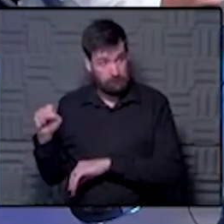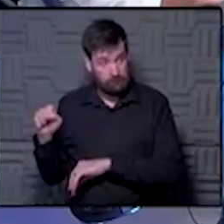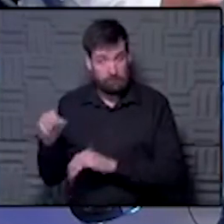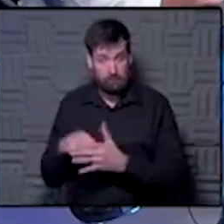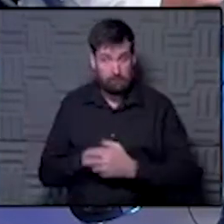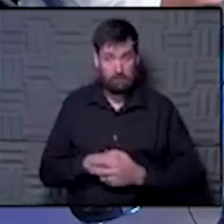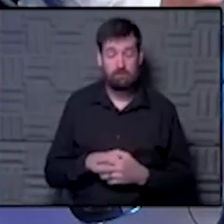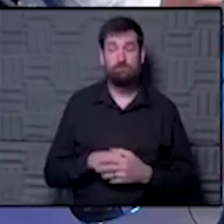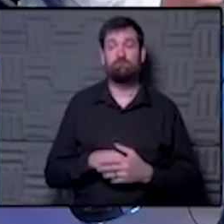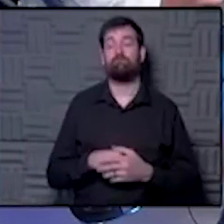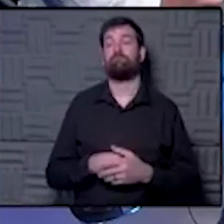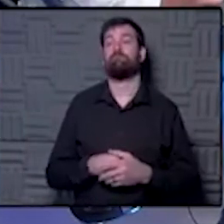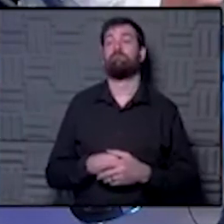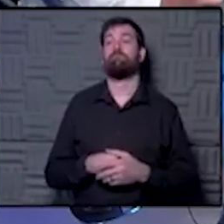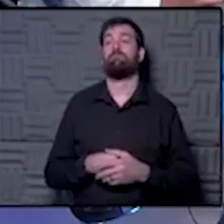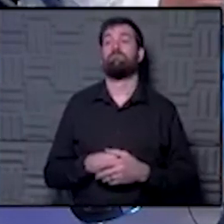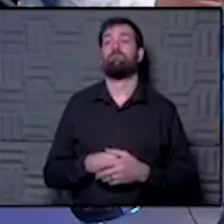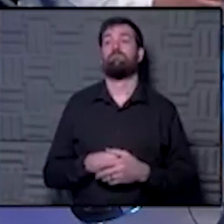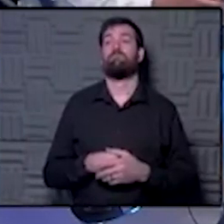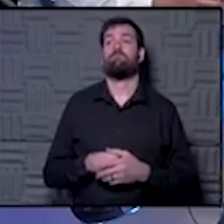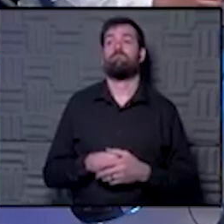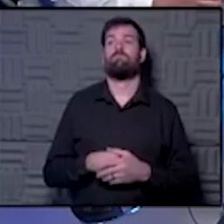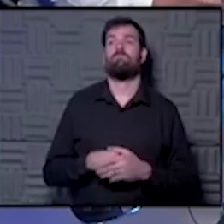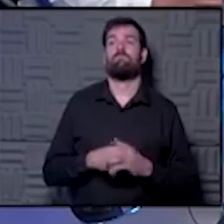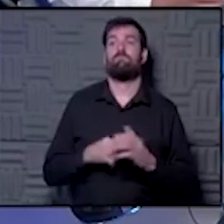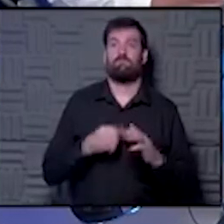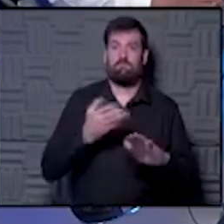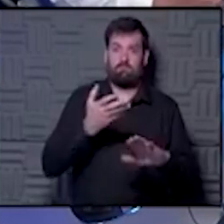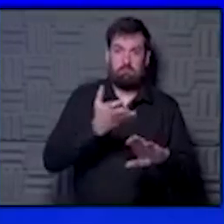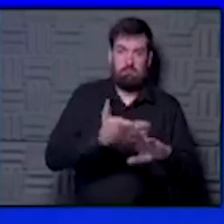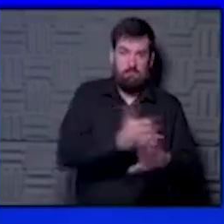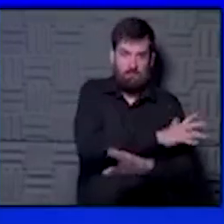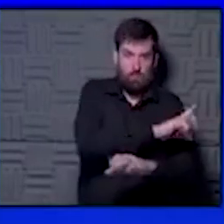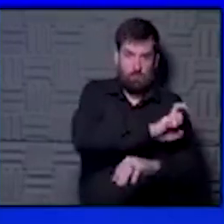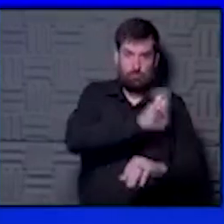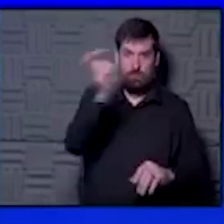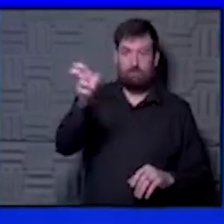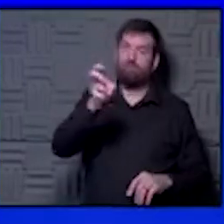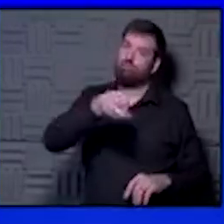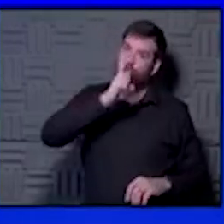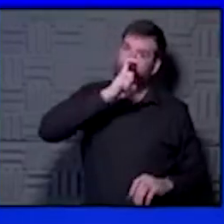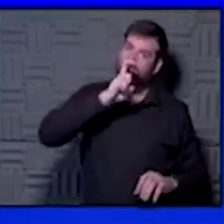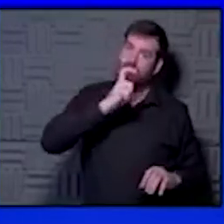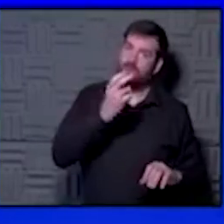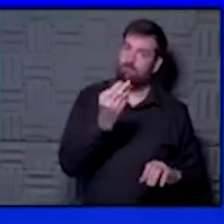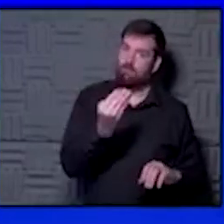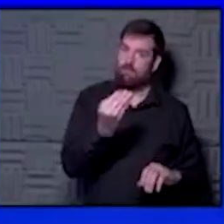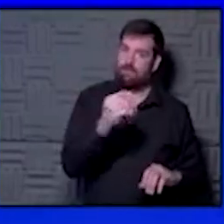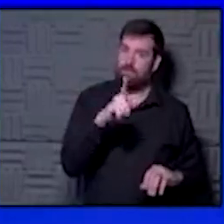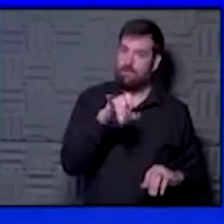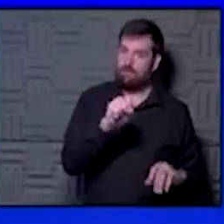I would say, well, definitely I would quarantine for 14 days prior. Make it strict. Make sure that you really haven't had contact with other people